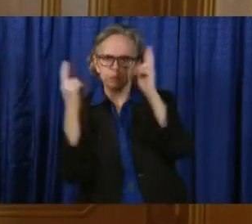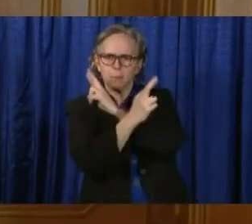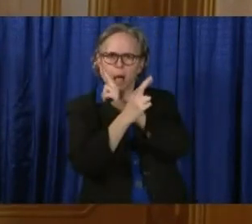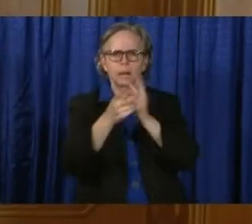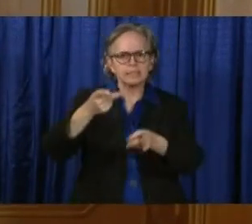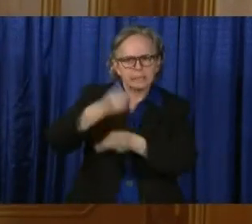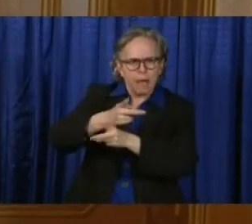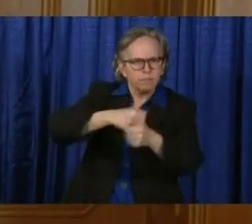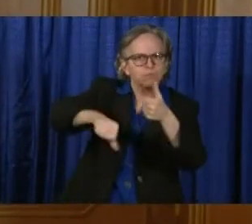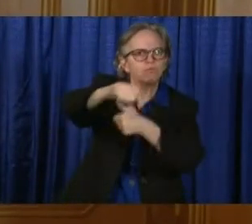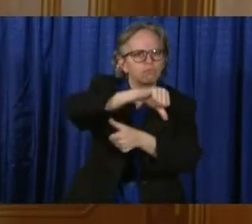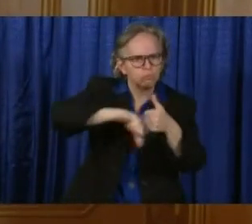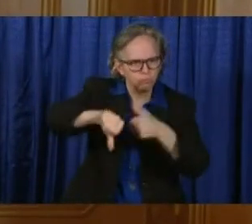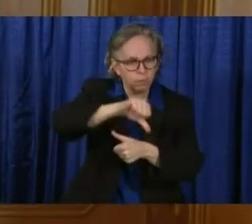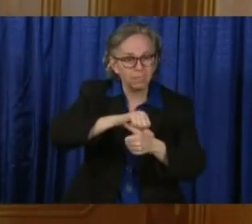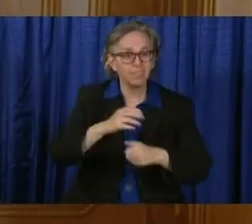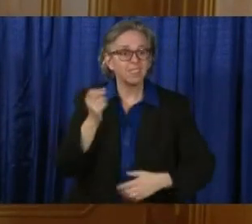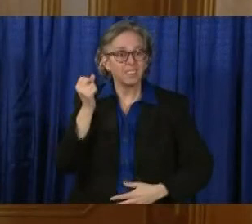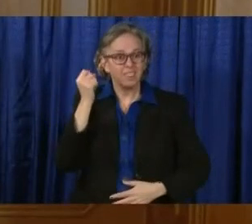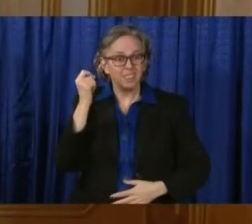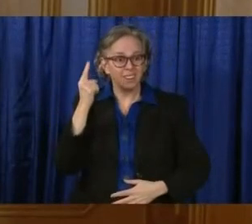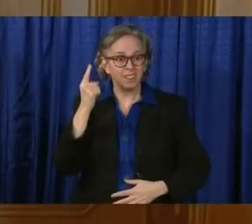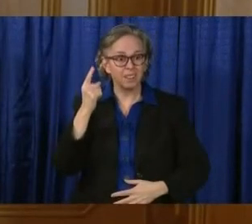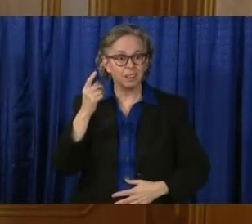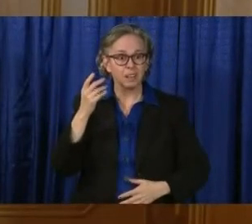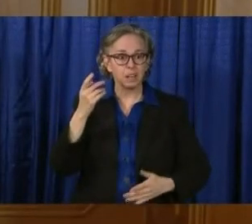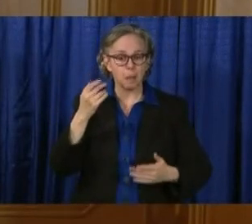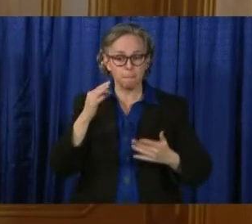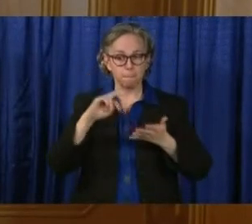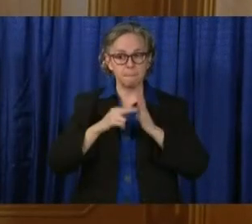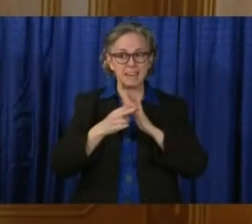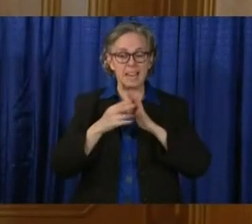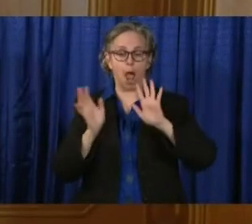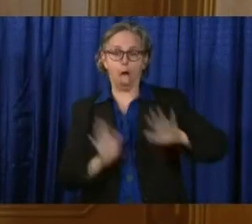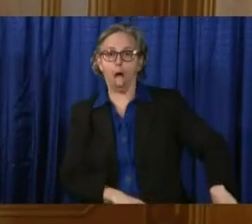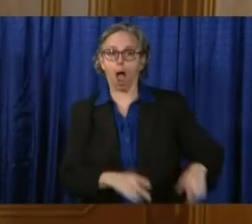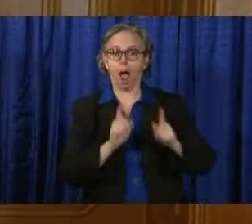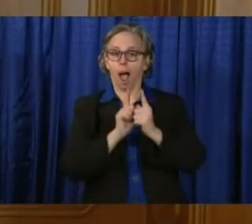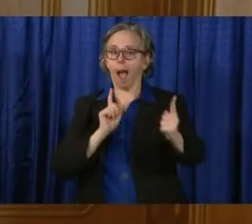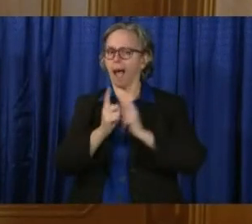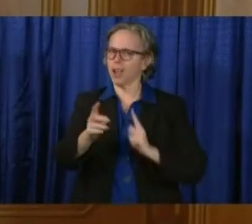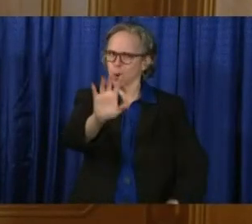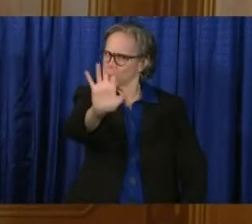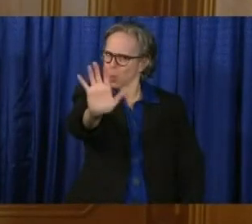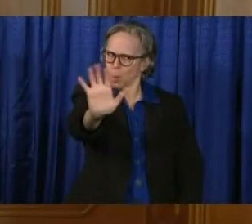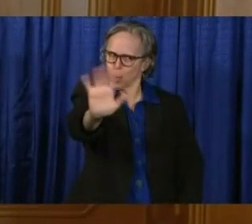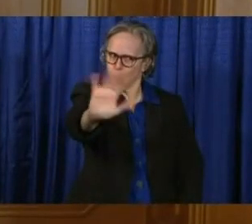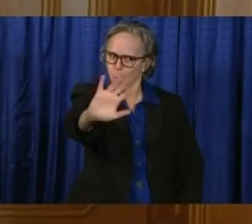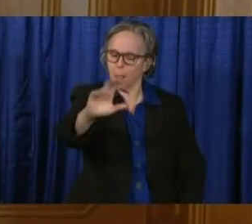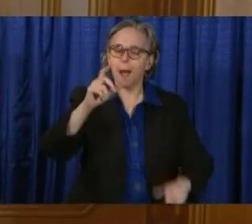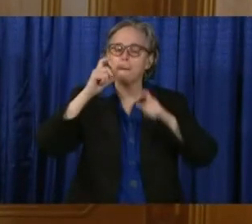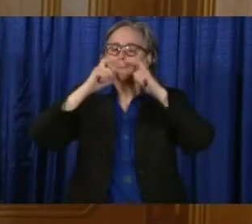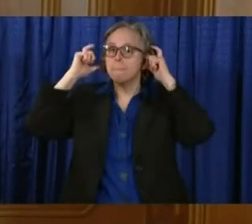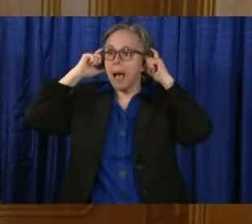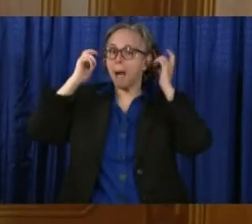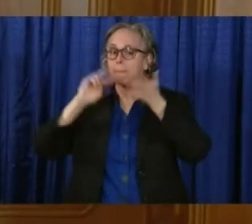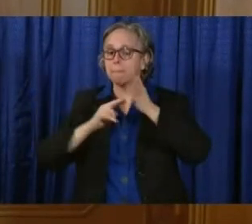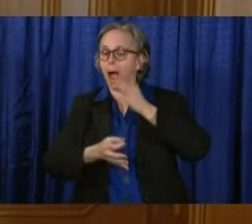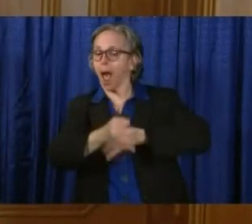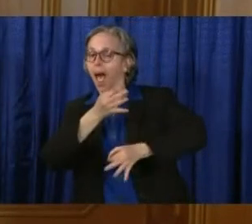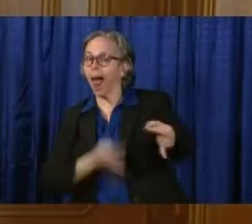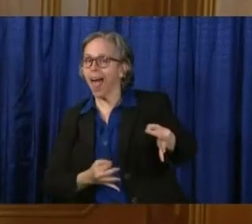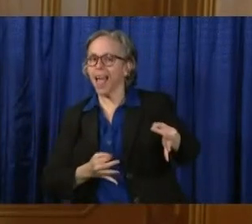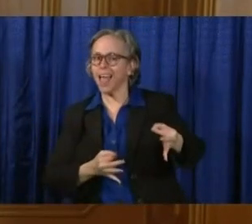it's not a substitute for social distancing, but it can go along with that social distancing. Let me give you an update